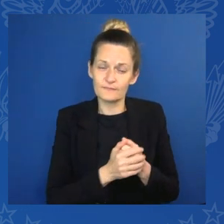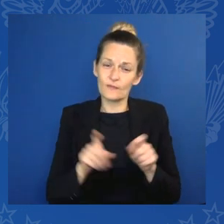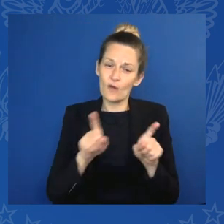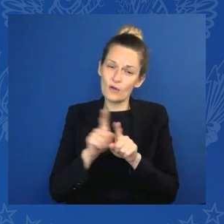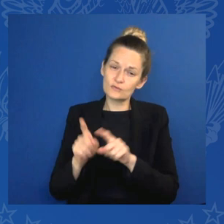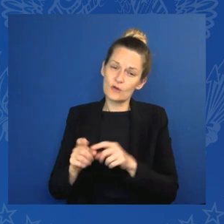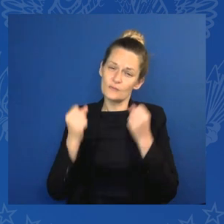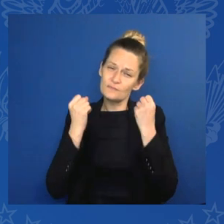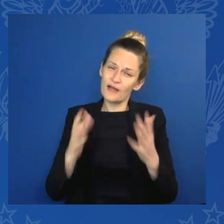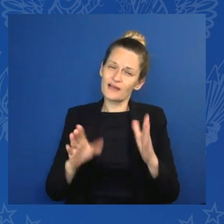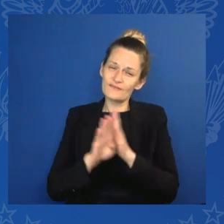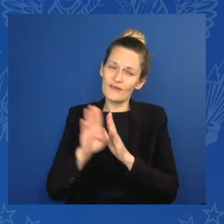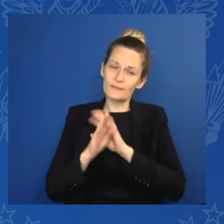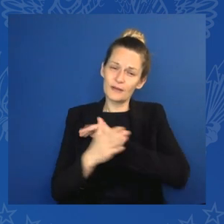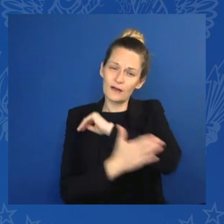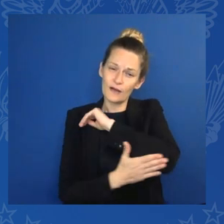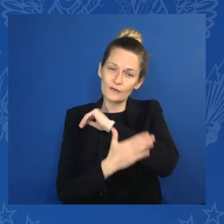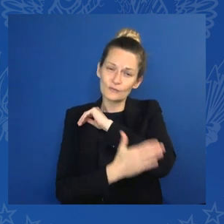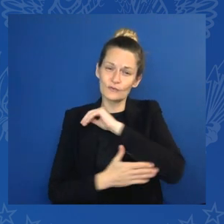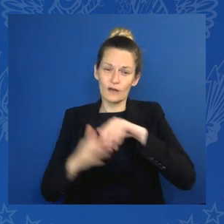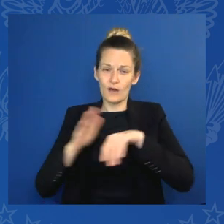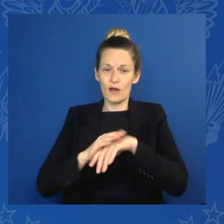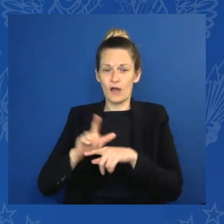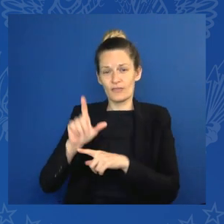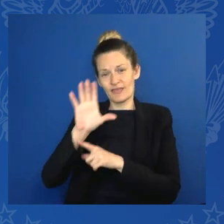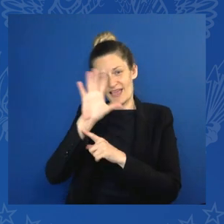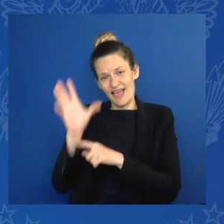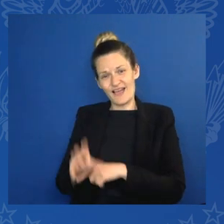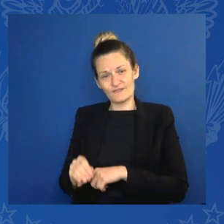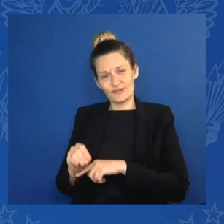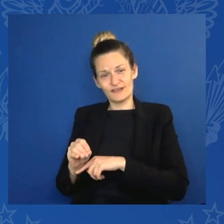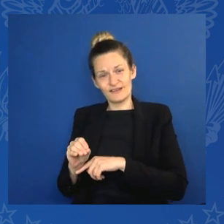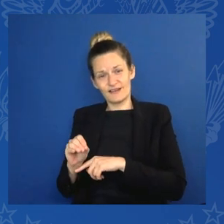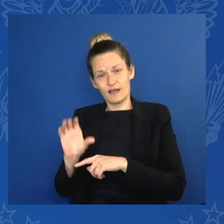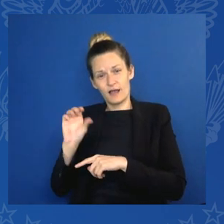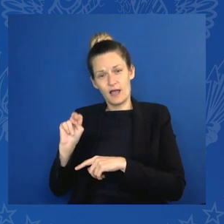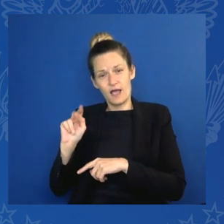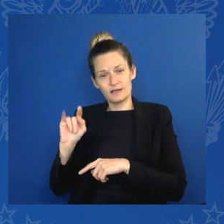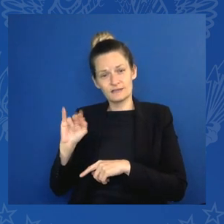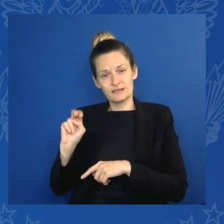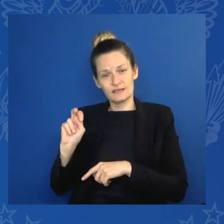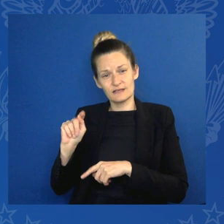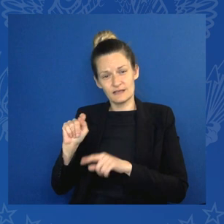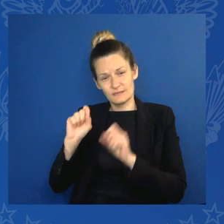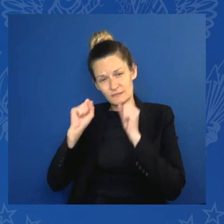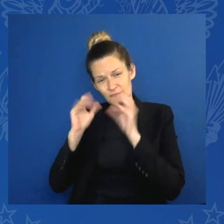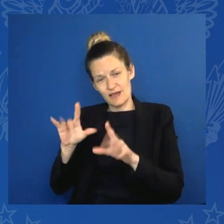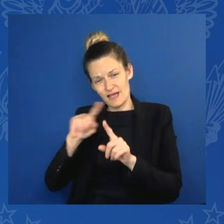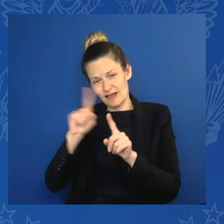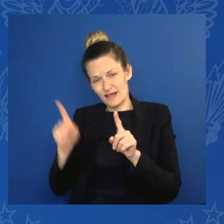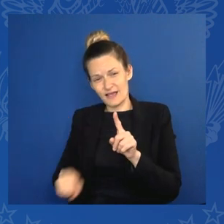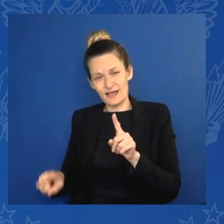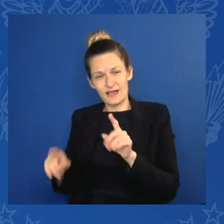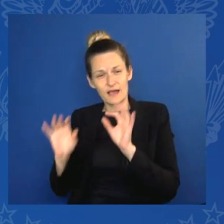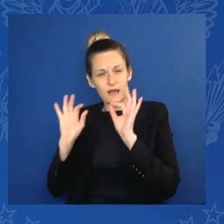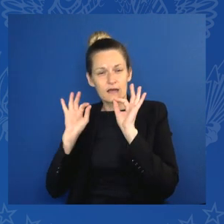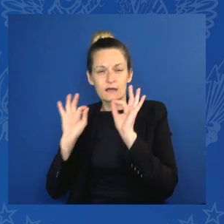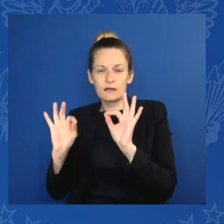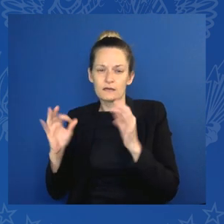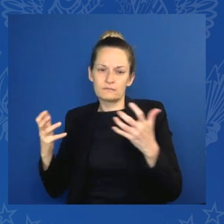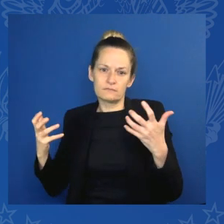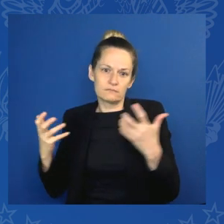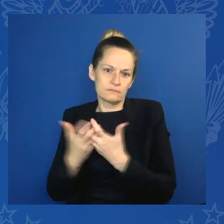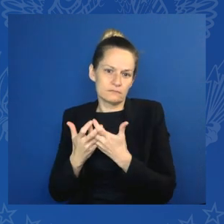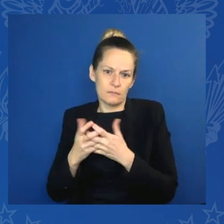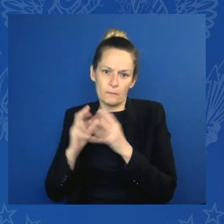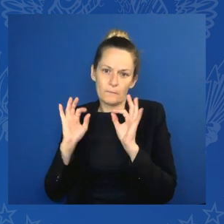exceptionally suited for investments in renewables. And that's where